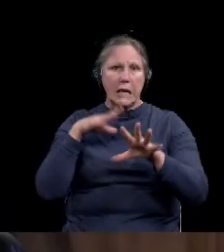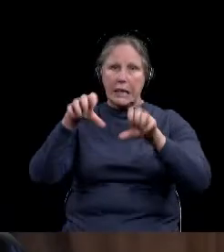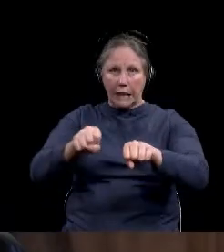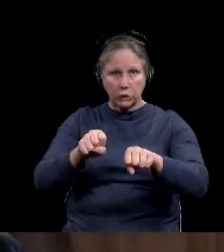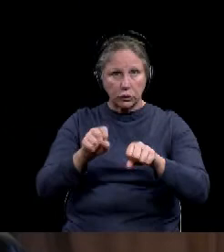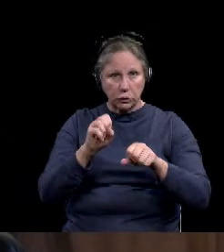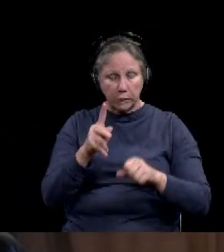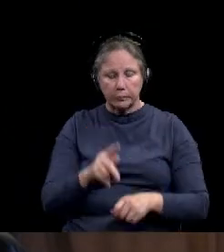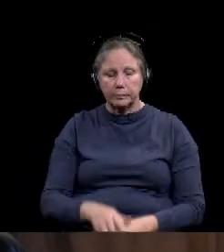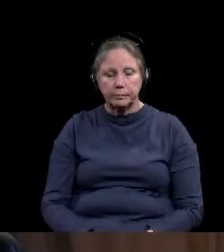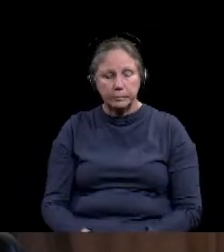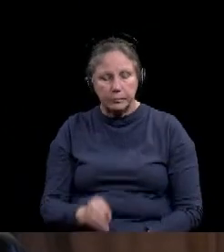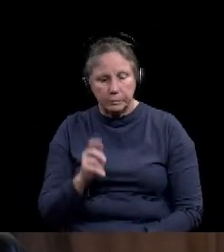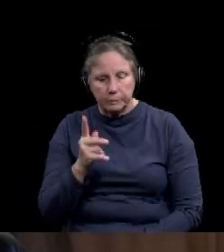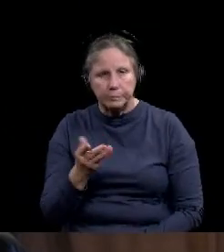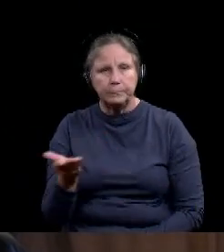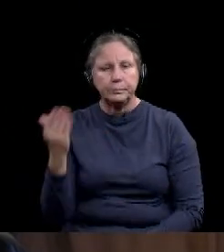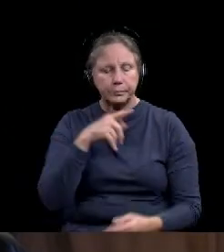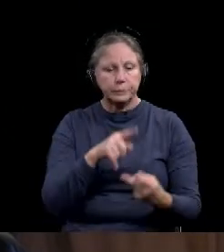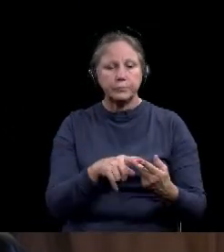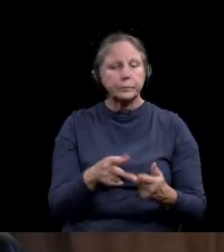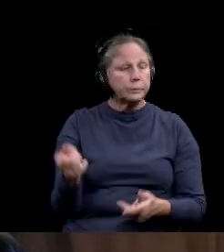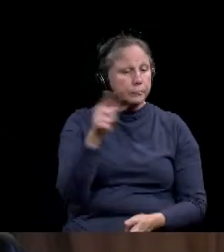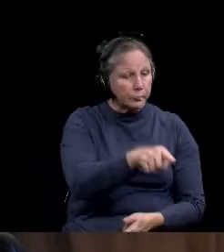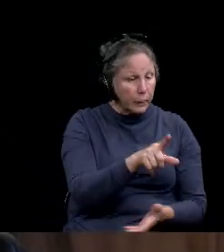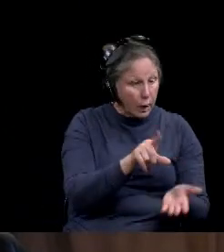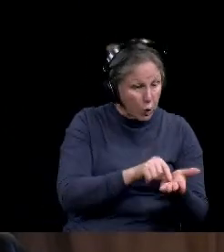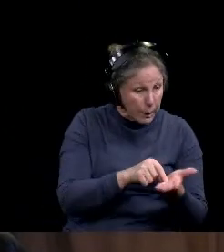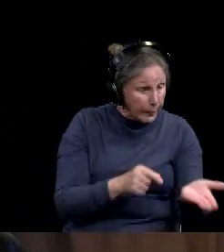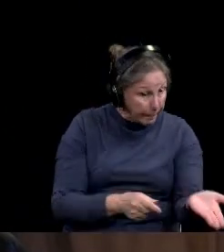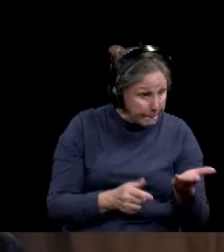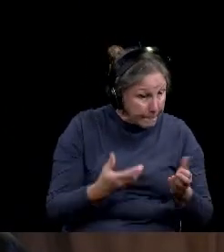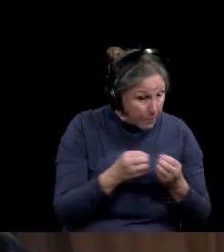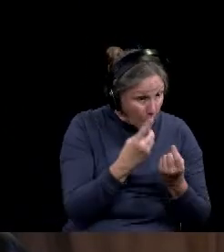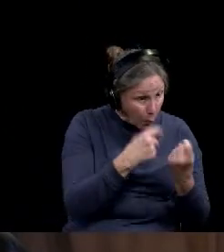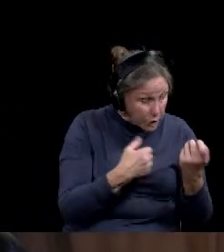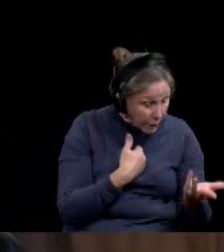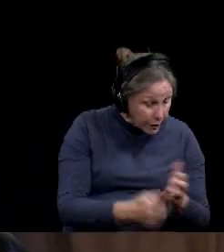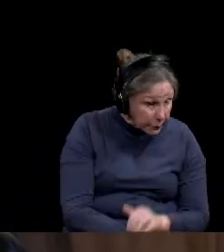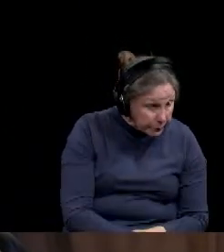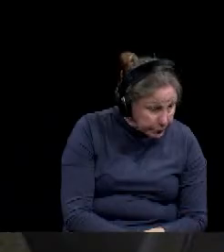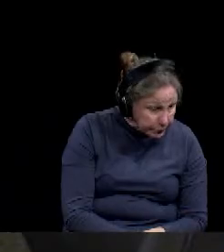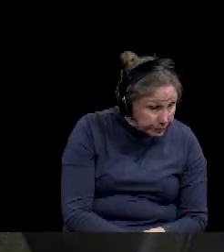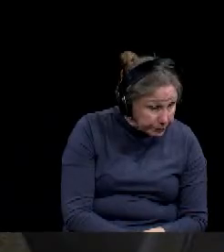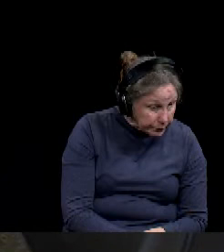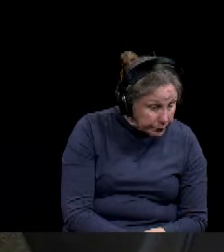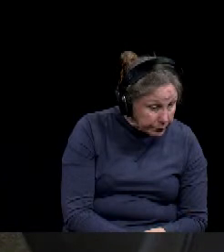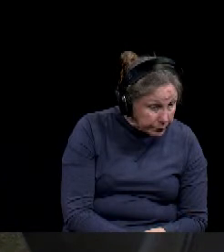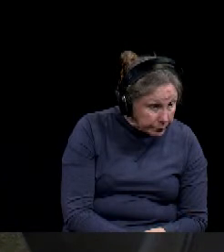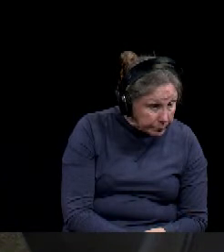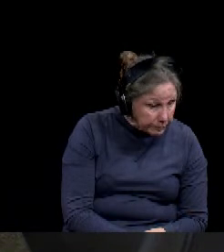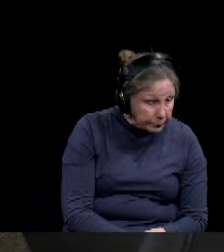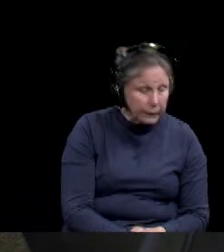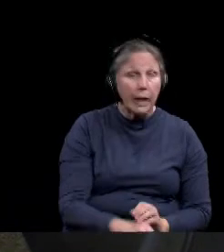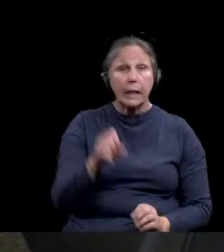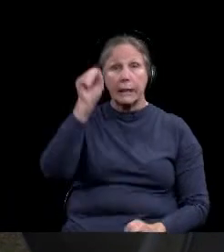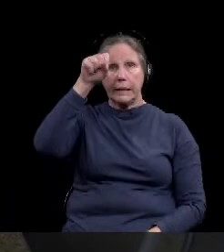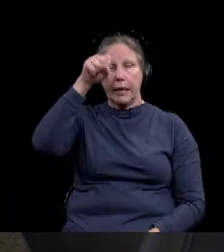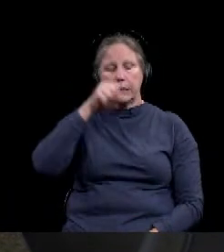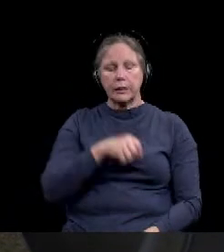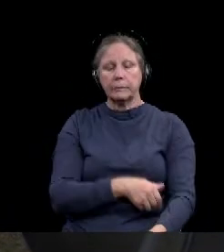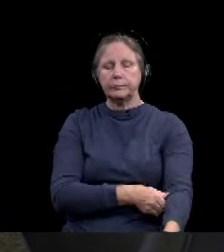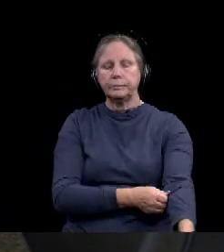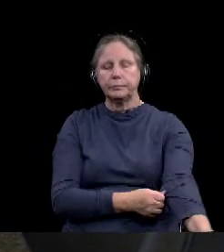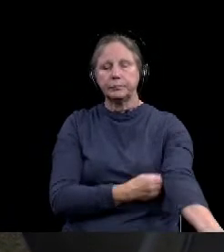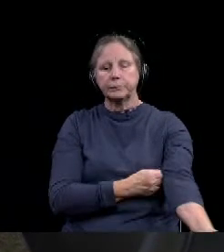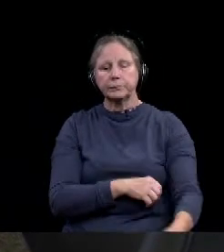Okay. All right. Let's go back to Rhianna Sager for the Waco Trib. You have another question, Rhianna? Yes. I wanted to know a